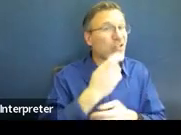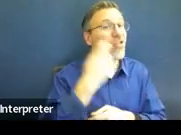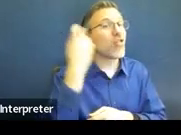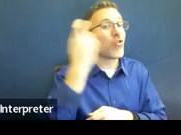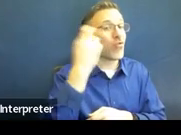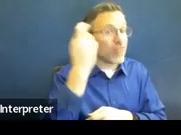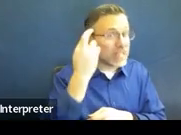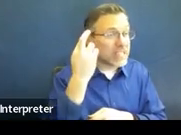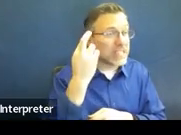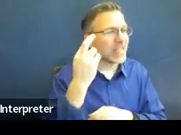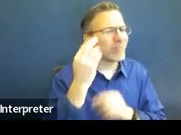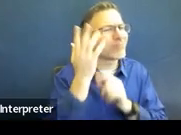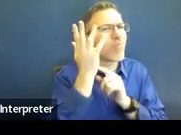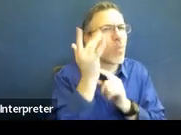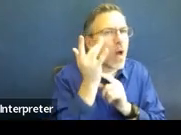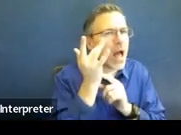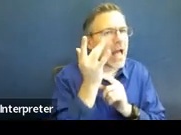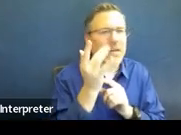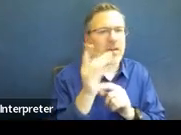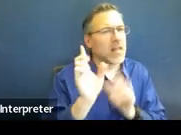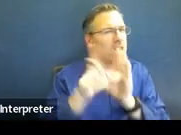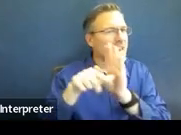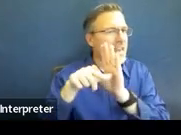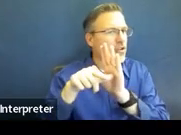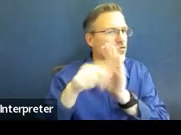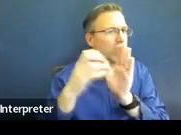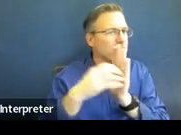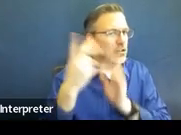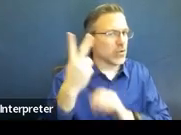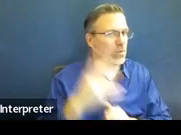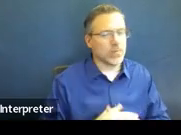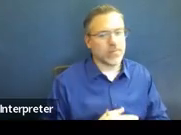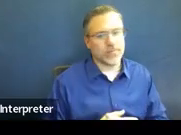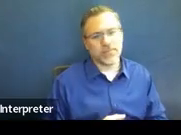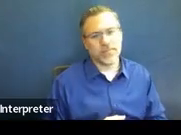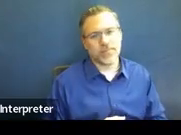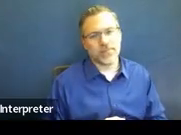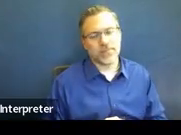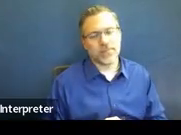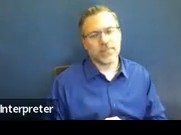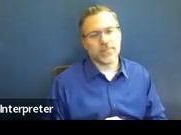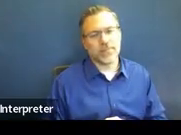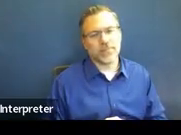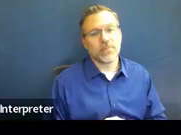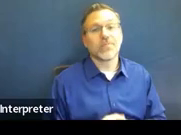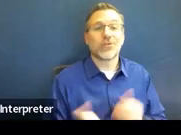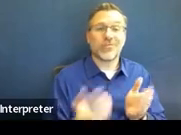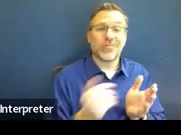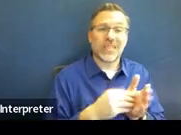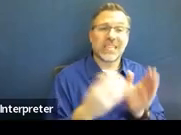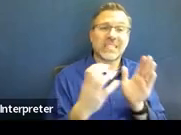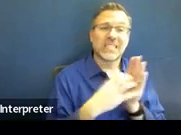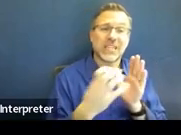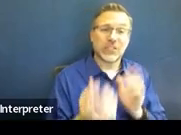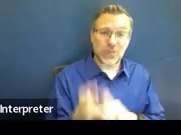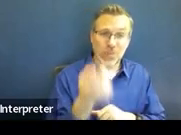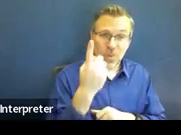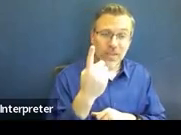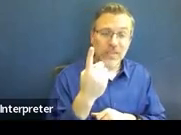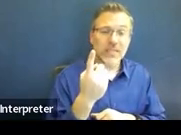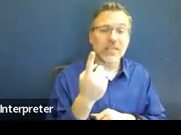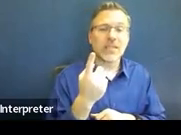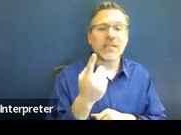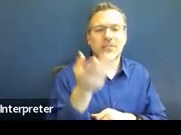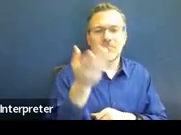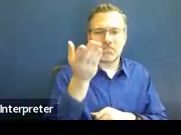these determinations. The why goes in section two. So when you're thinking about section one, these are some things